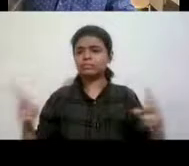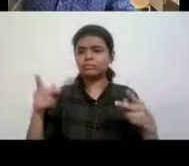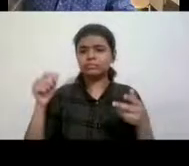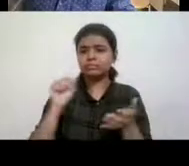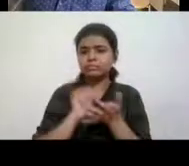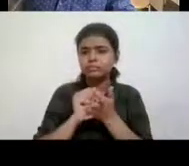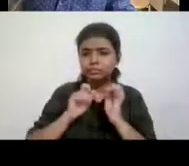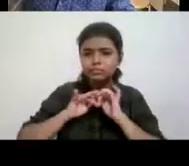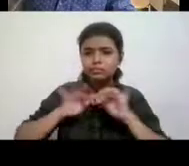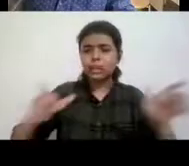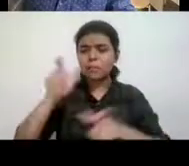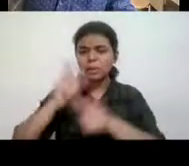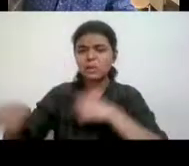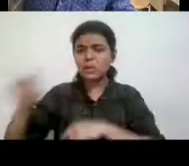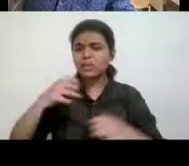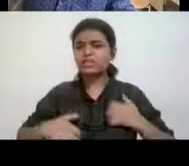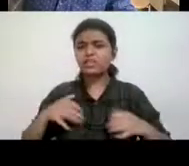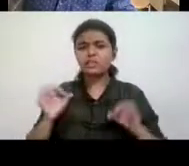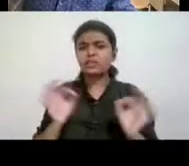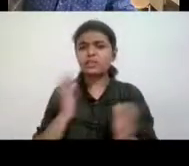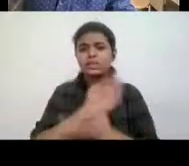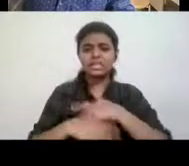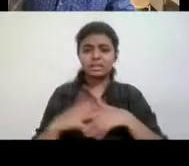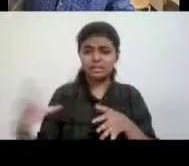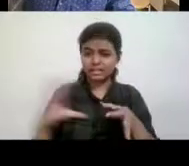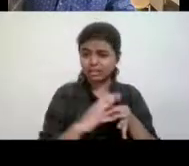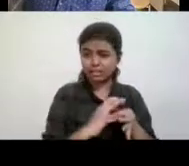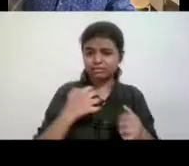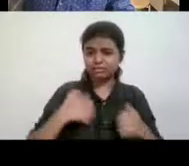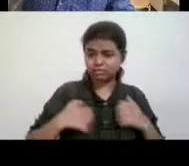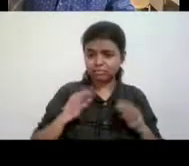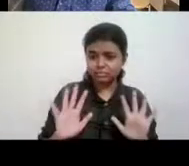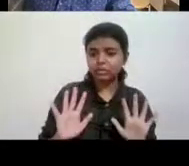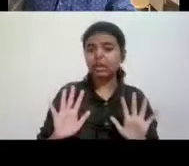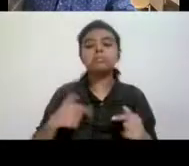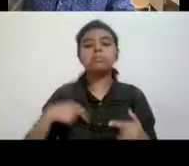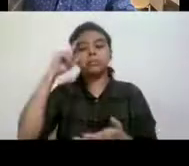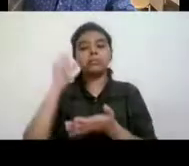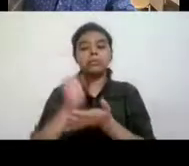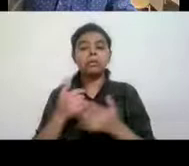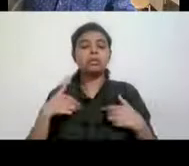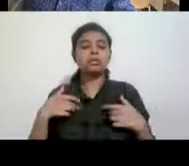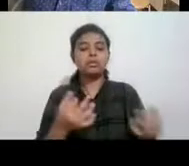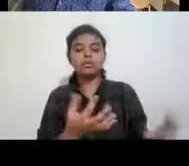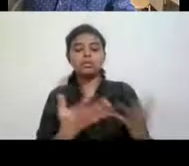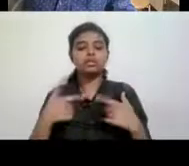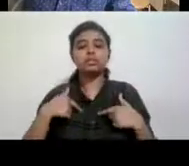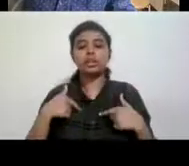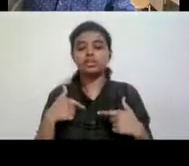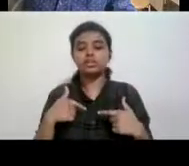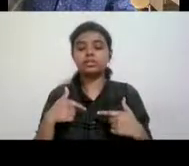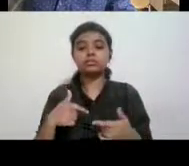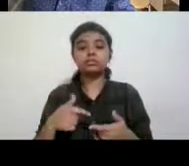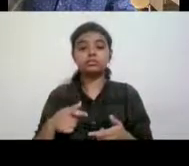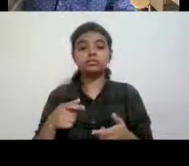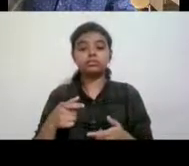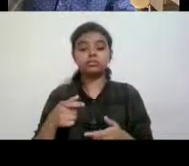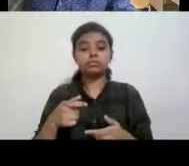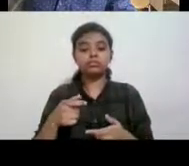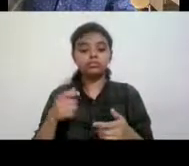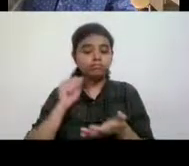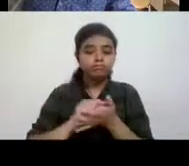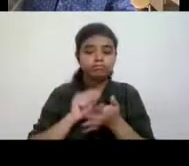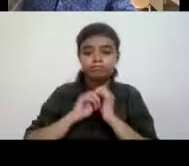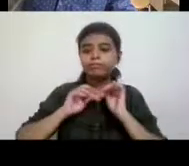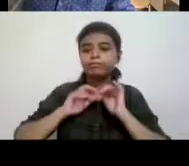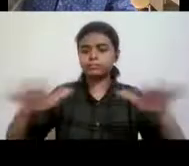remotely interested in disability. So I, I decided that I would do a special issue, and I got the approval of the editorial